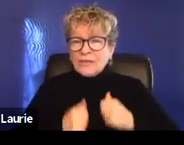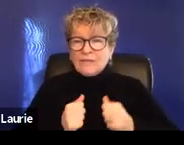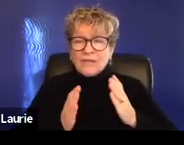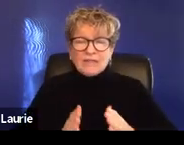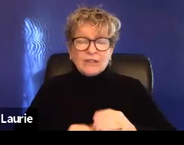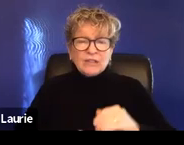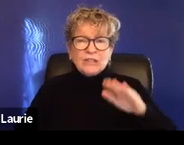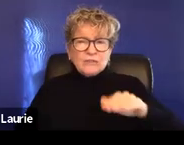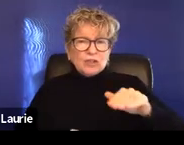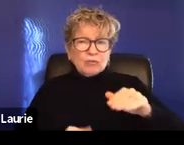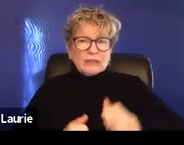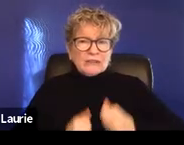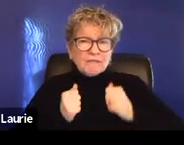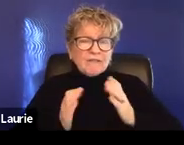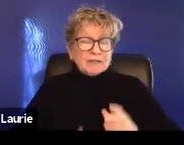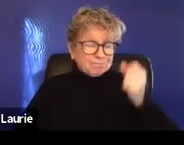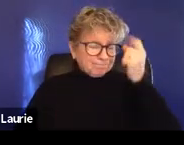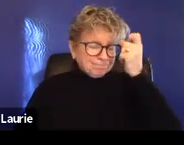with child survivors. Um,